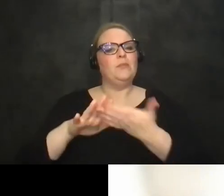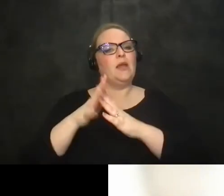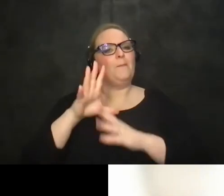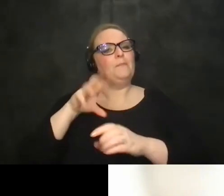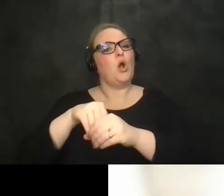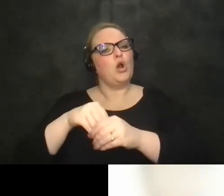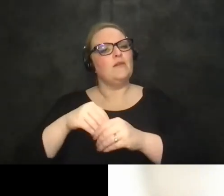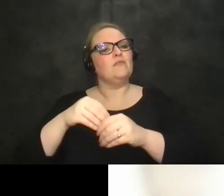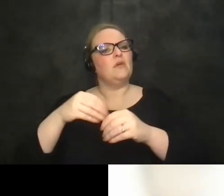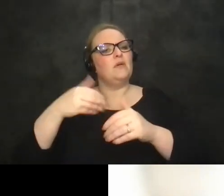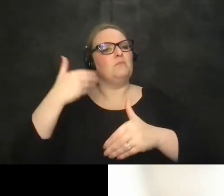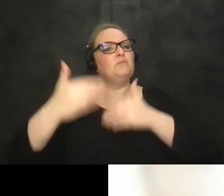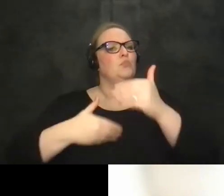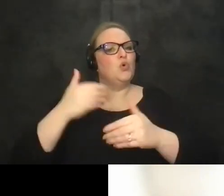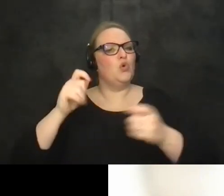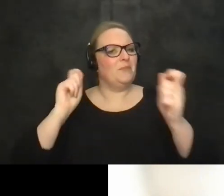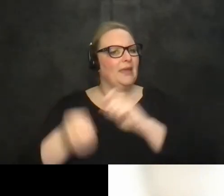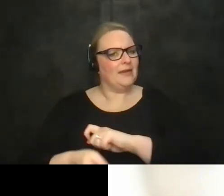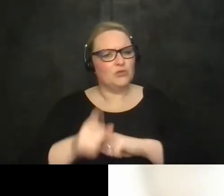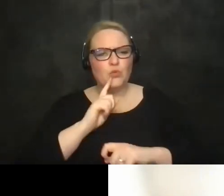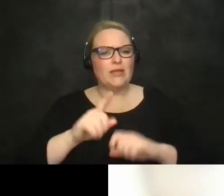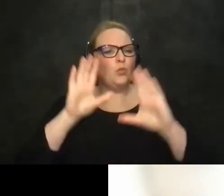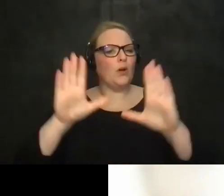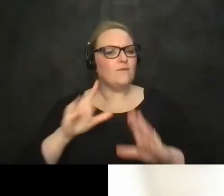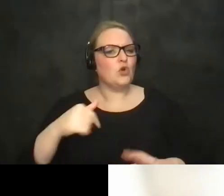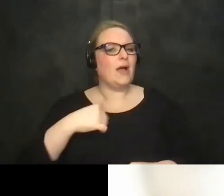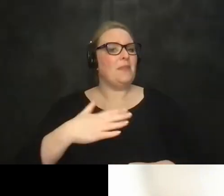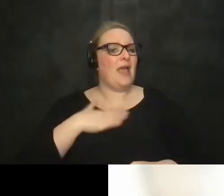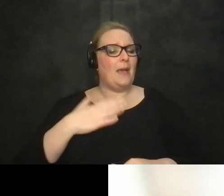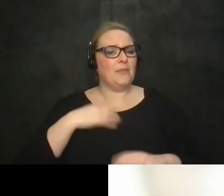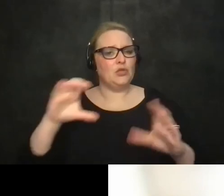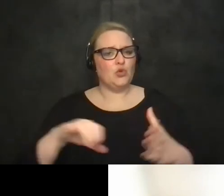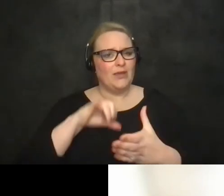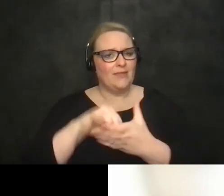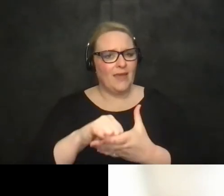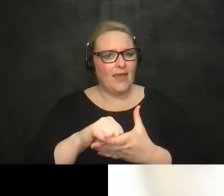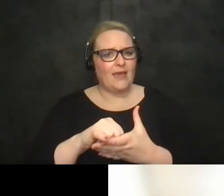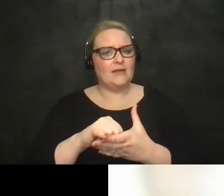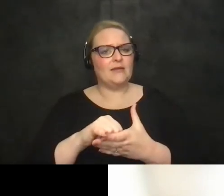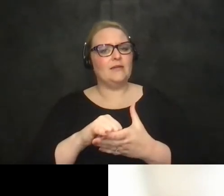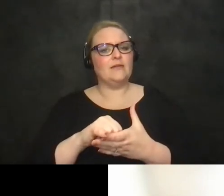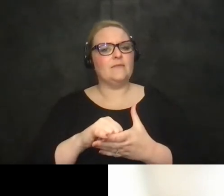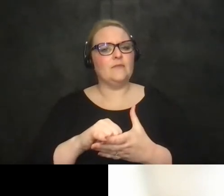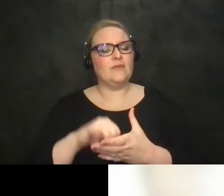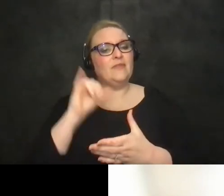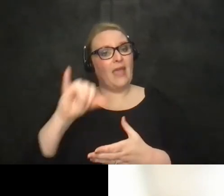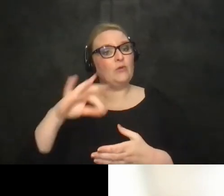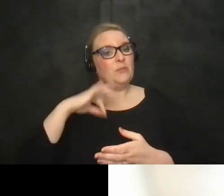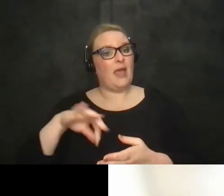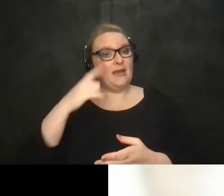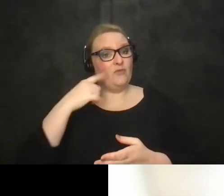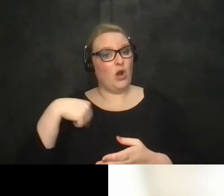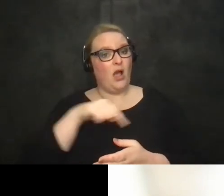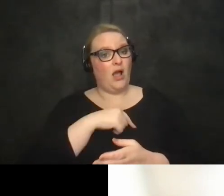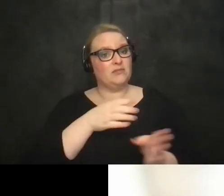movement and it's it's a wonderful thing i'm so glad that we're doing it i'm glad we you know it was a benefit for us to switch to